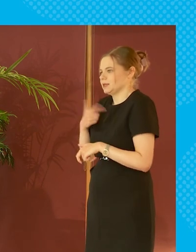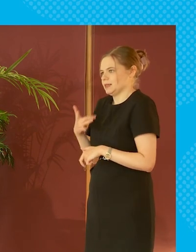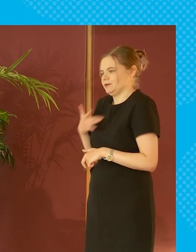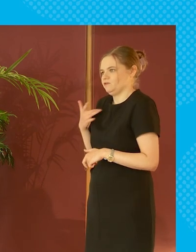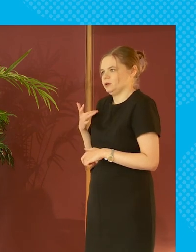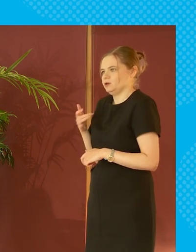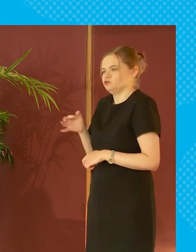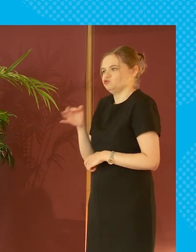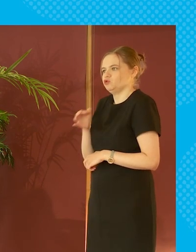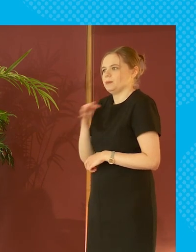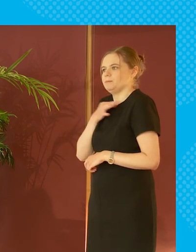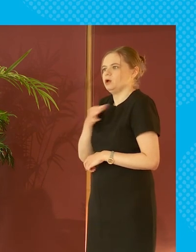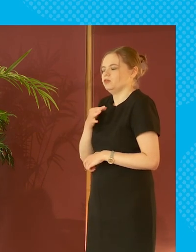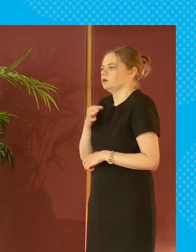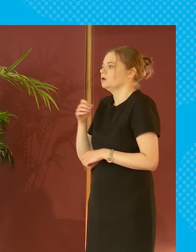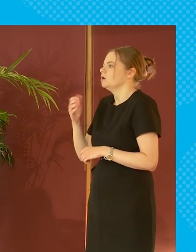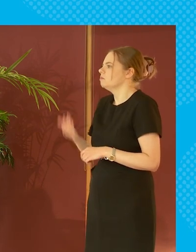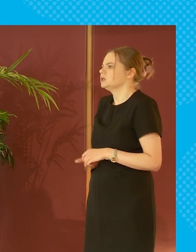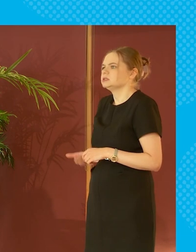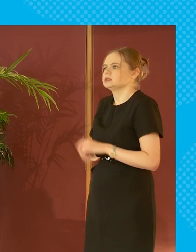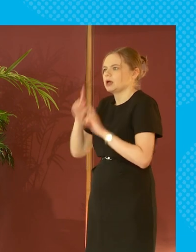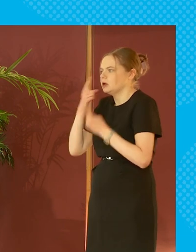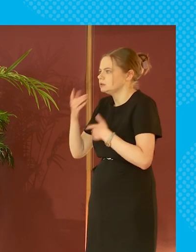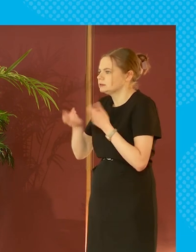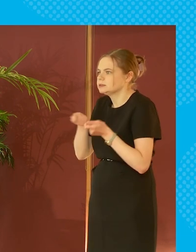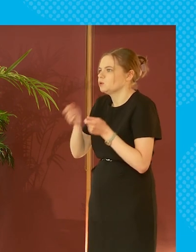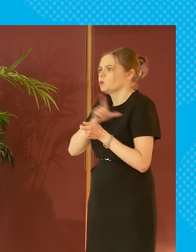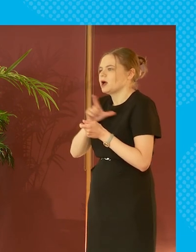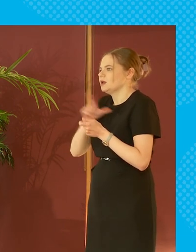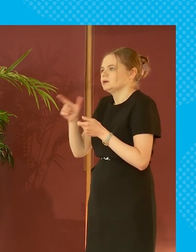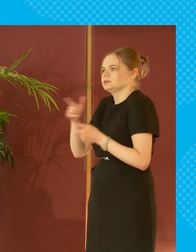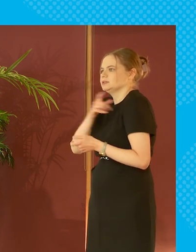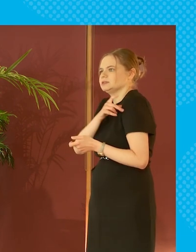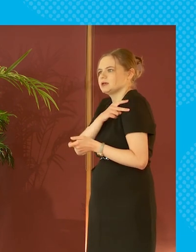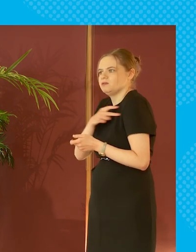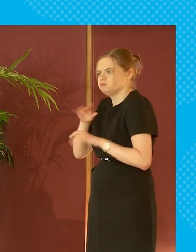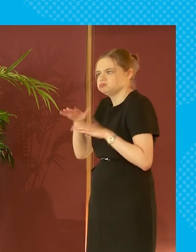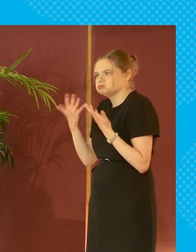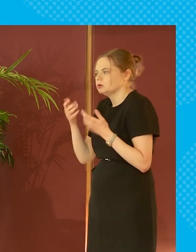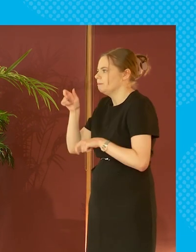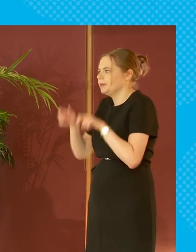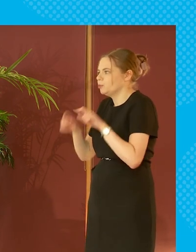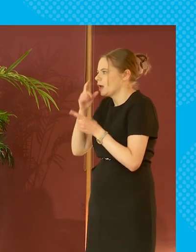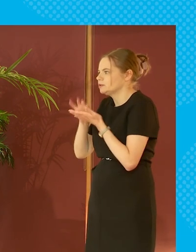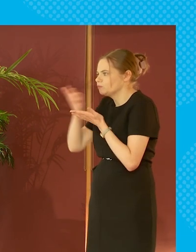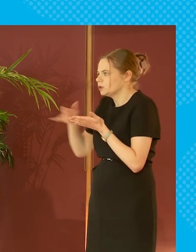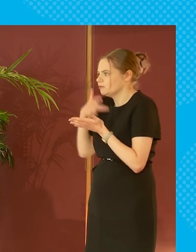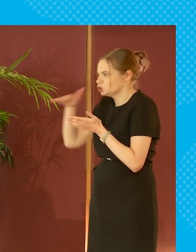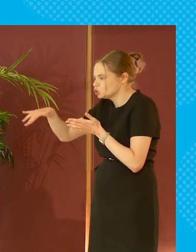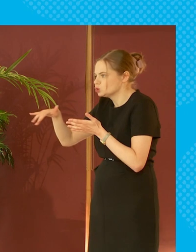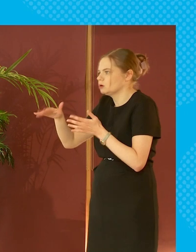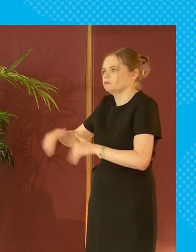rural perthshire businesses can't operate because they can't get staff because people can't afford to live in the area on the